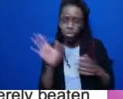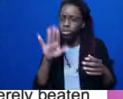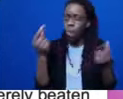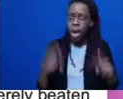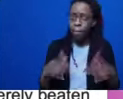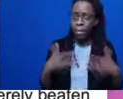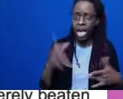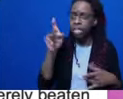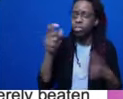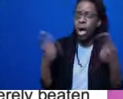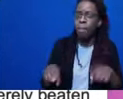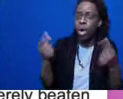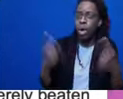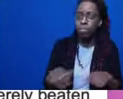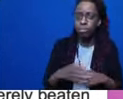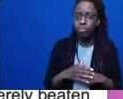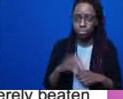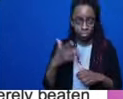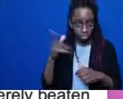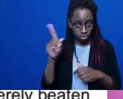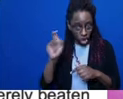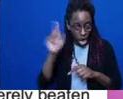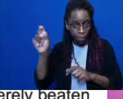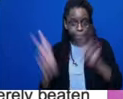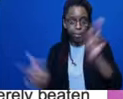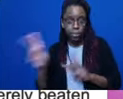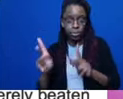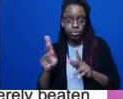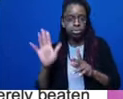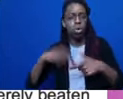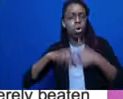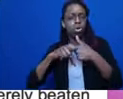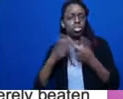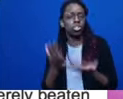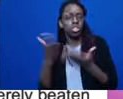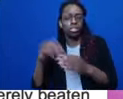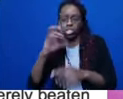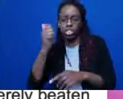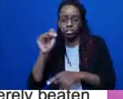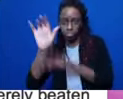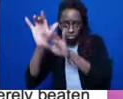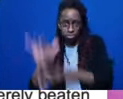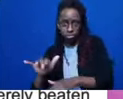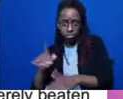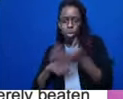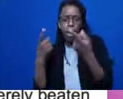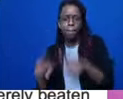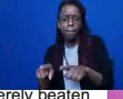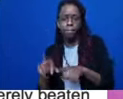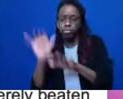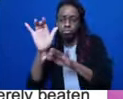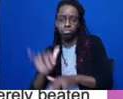put their suggestions in the chat of what happened. So what happened here?